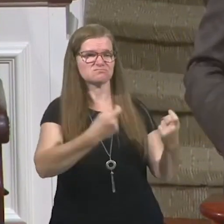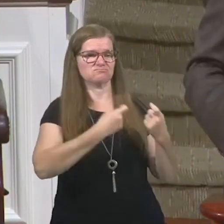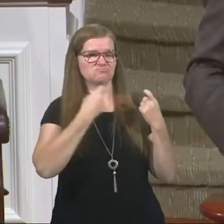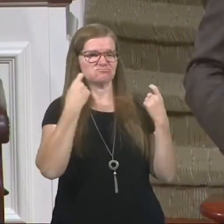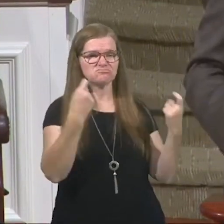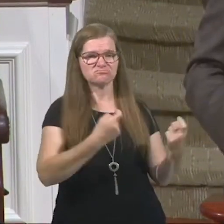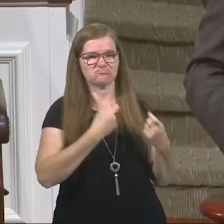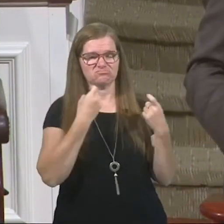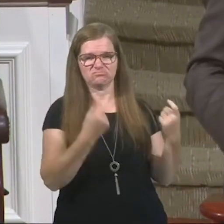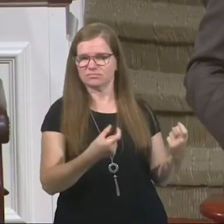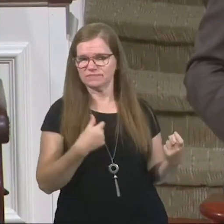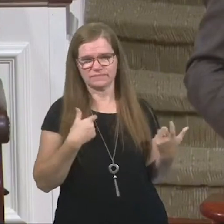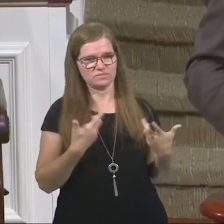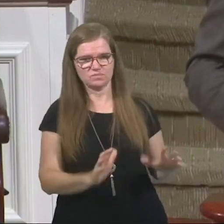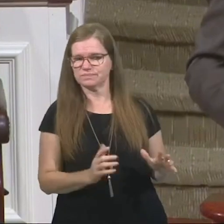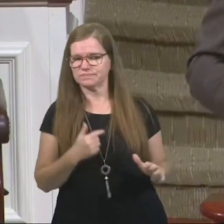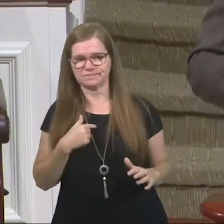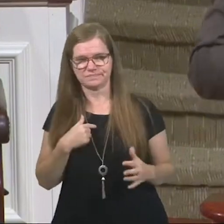existence.